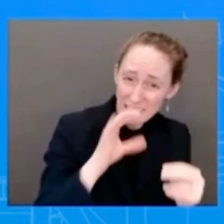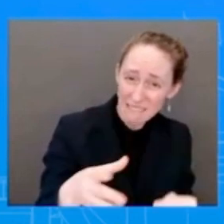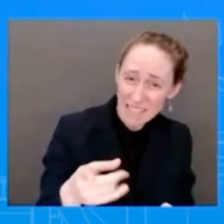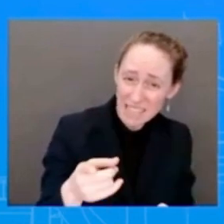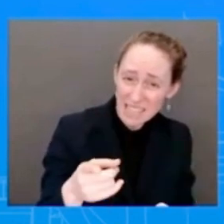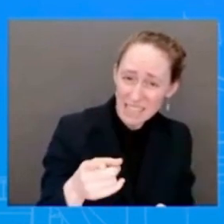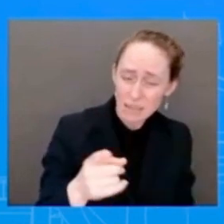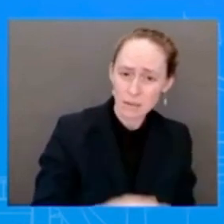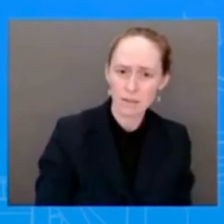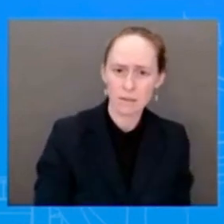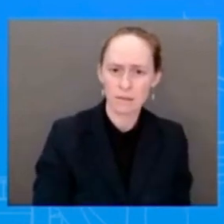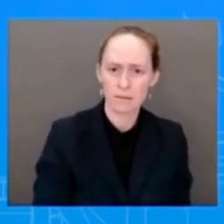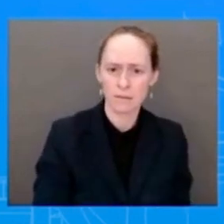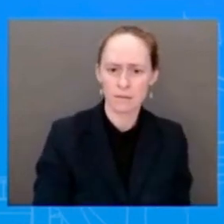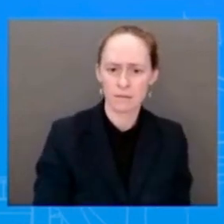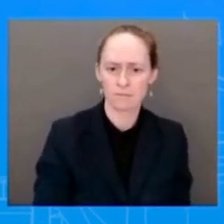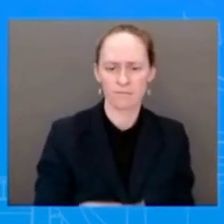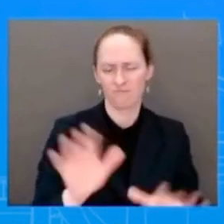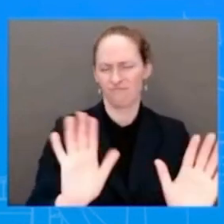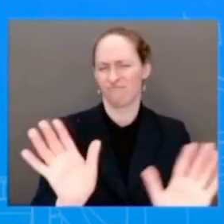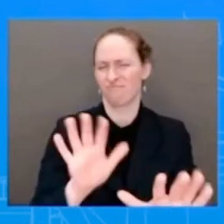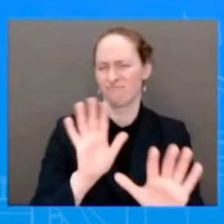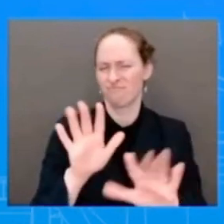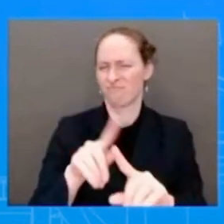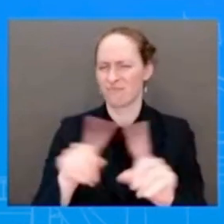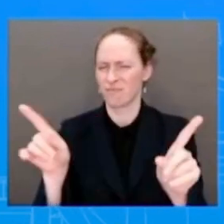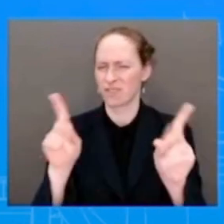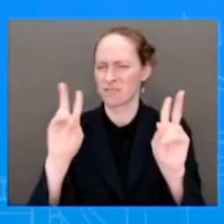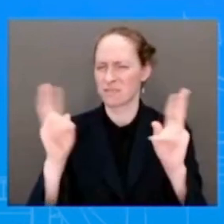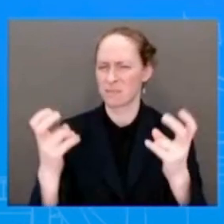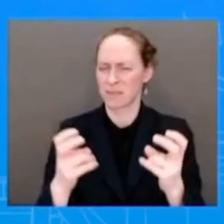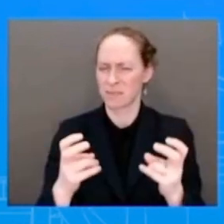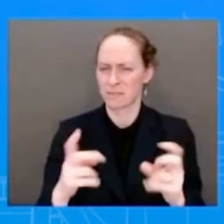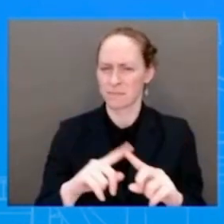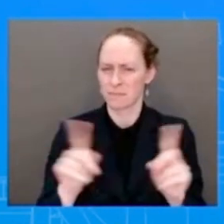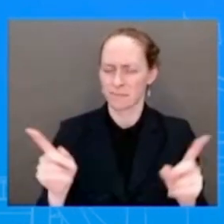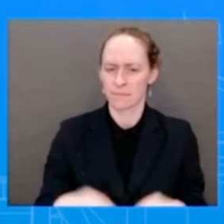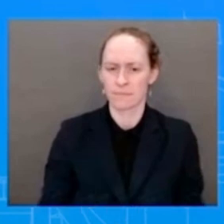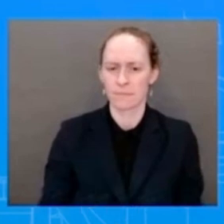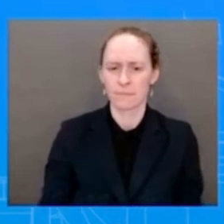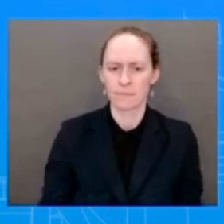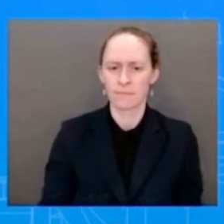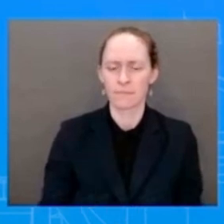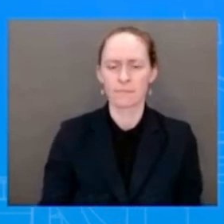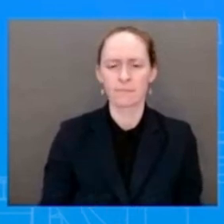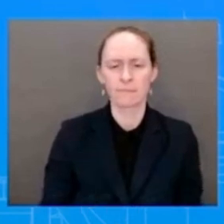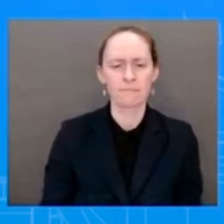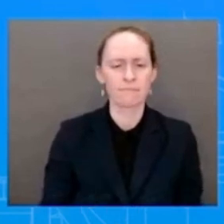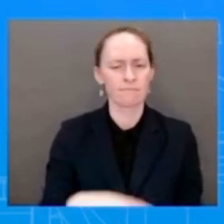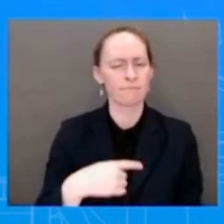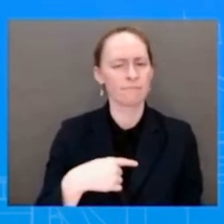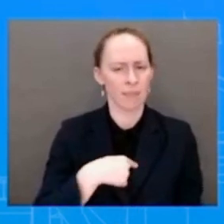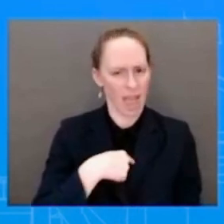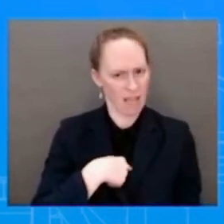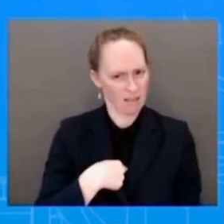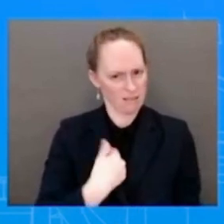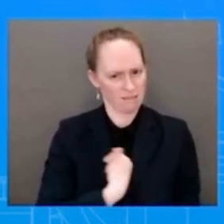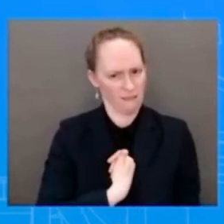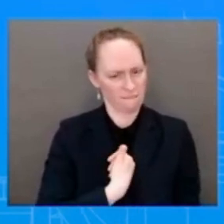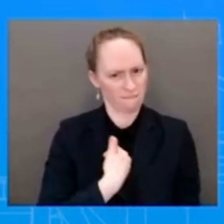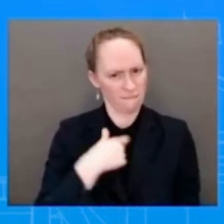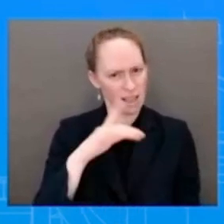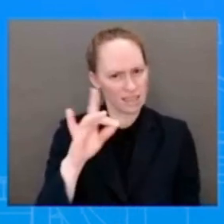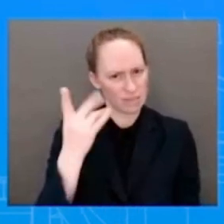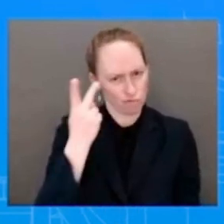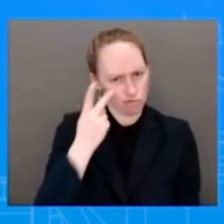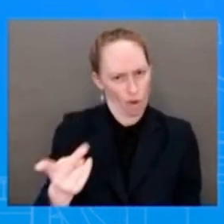in a bipartisan form. I what you saw very passionately from the Vice President, and I heard that part, I watched her as well, what she was trying to say is we